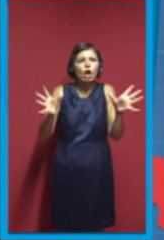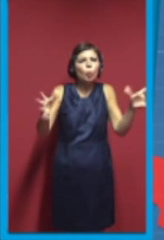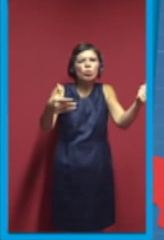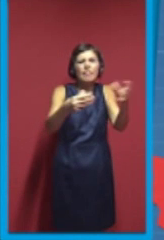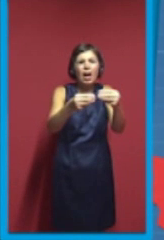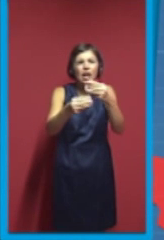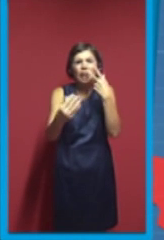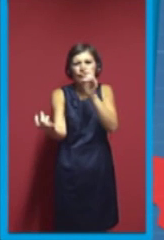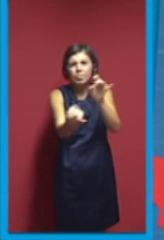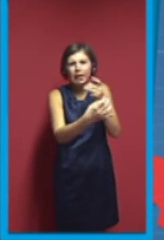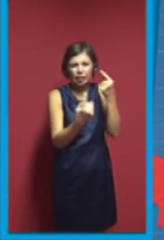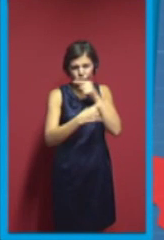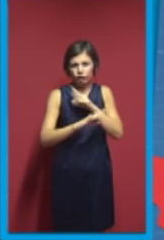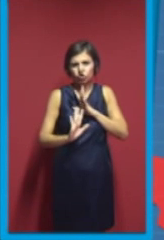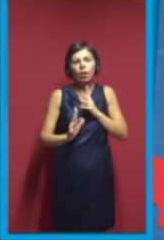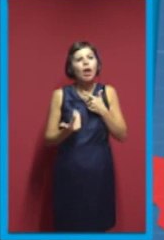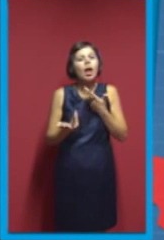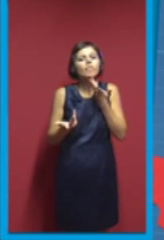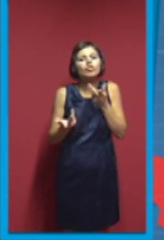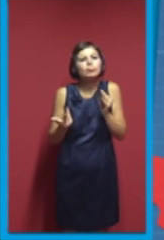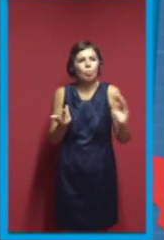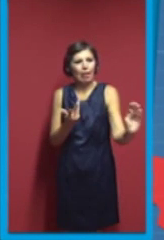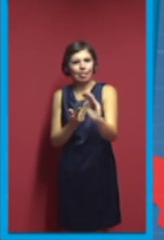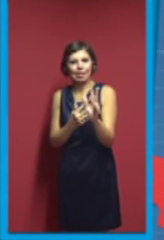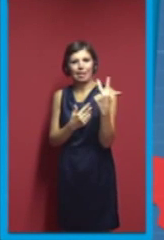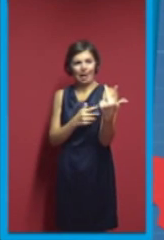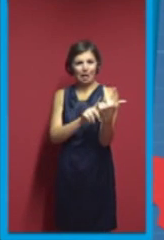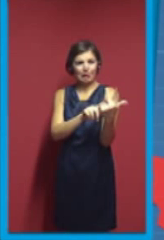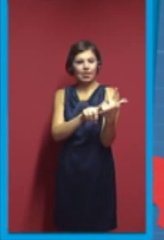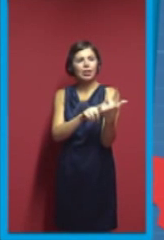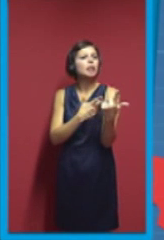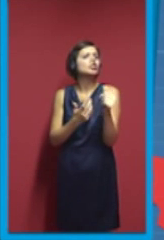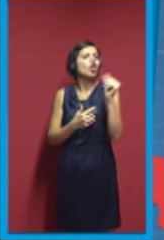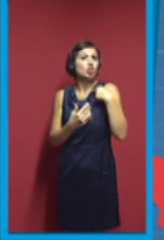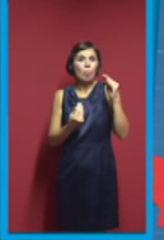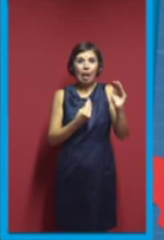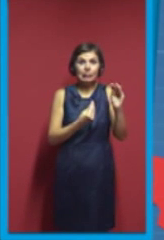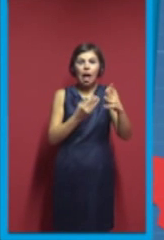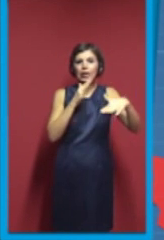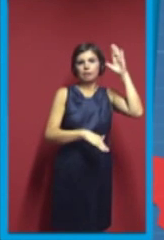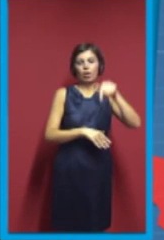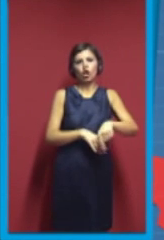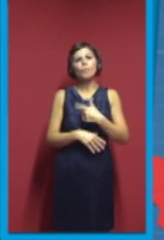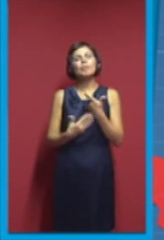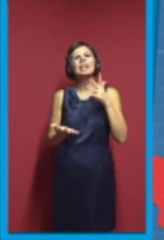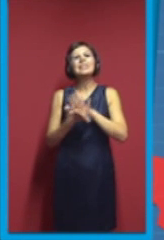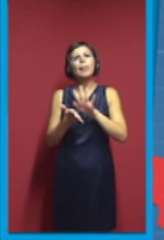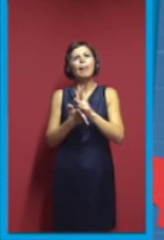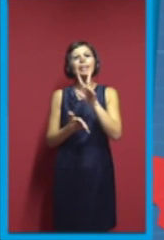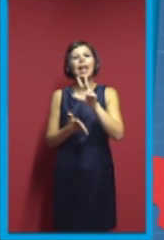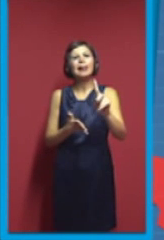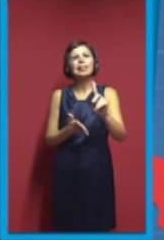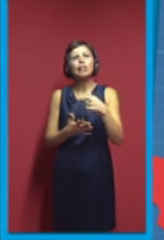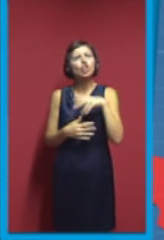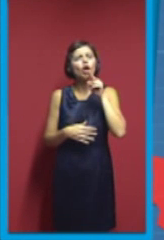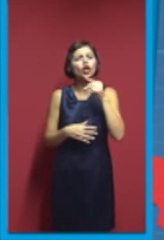I want you to raise your hand if you, if know. So, who knows 3D printing? I guess everybody. I mean, and for real,